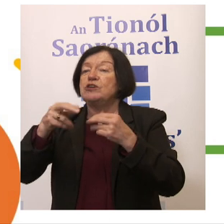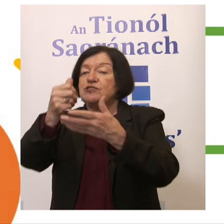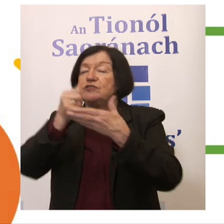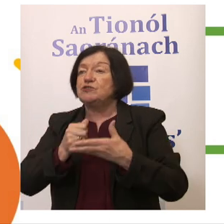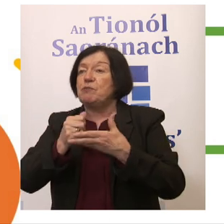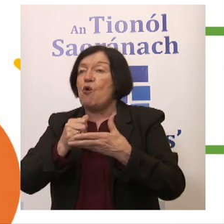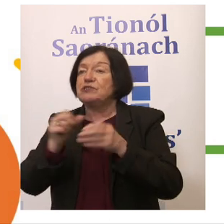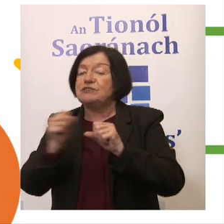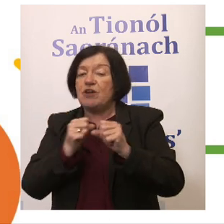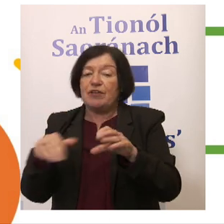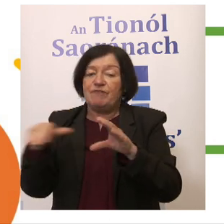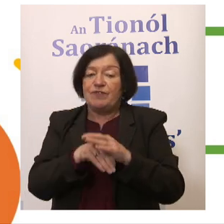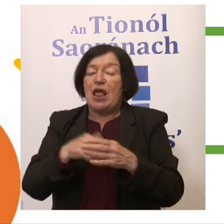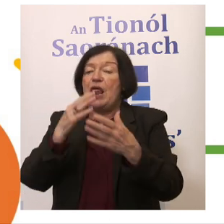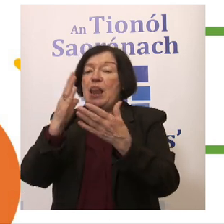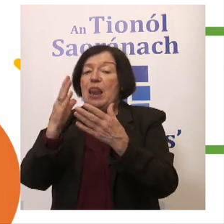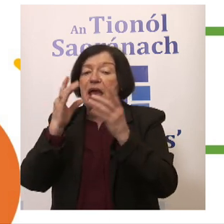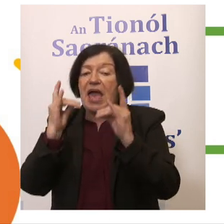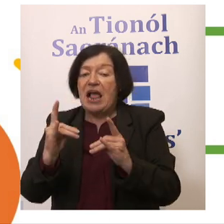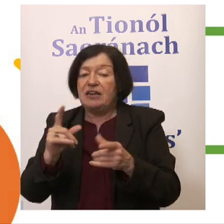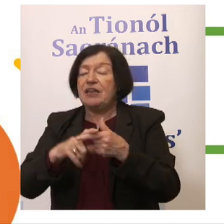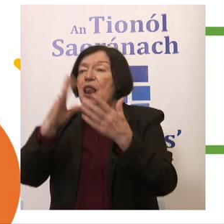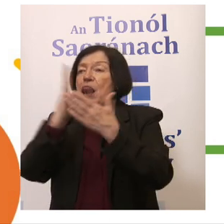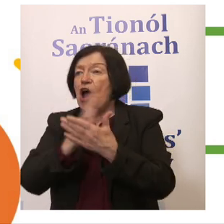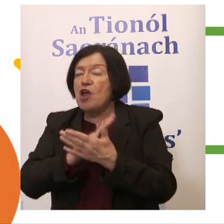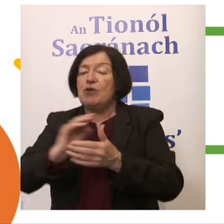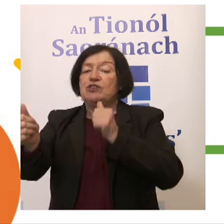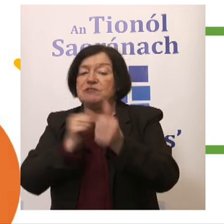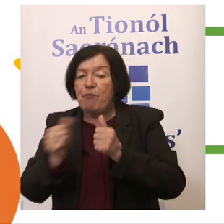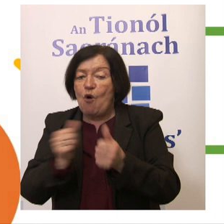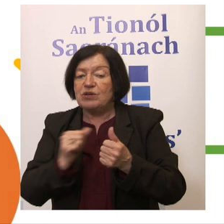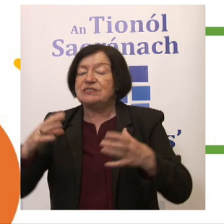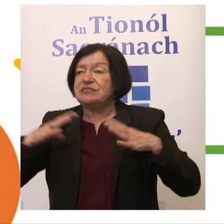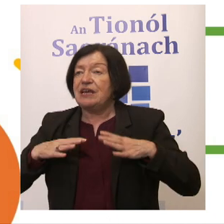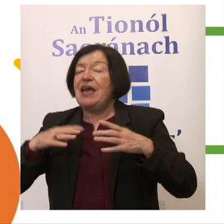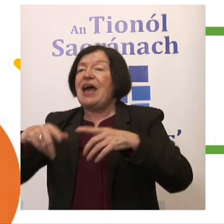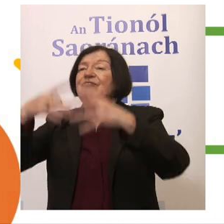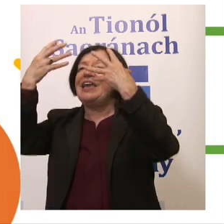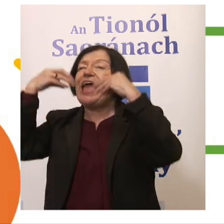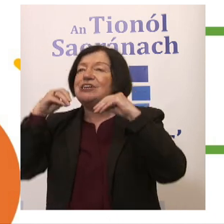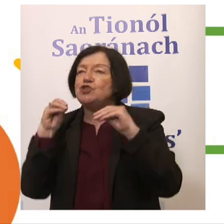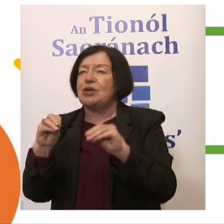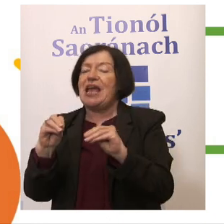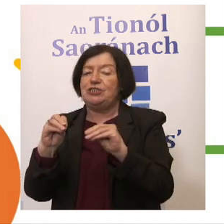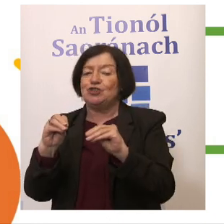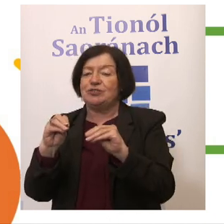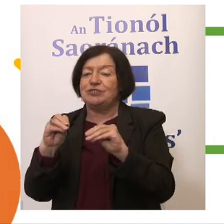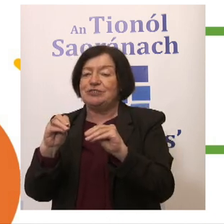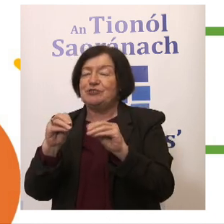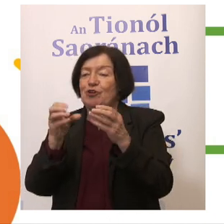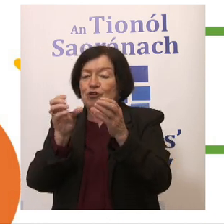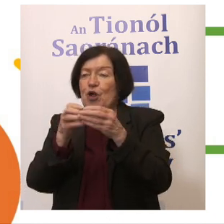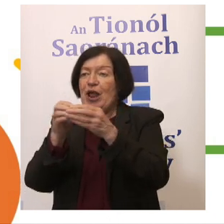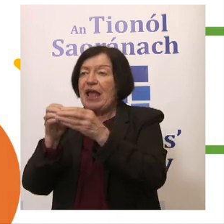around healthcare provision, library provision, sports and leisure provision. And the education space becomes